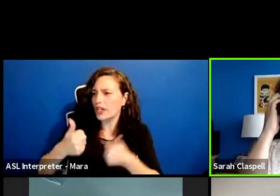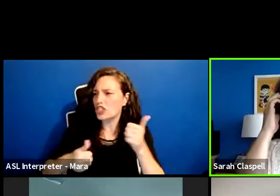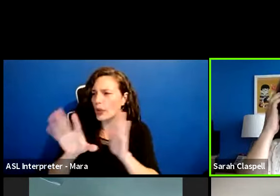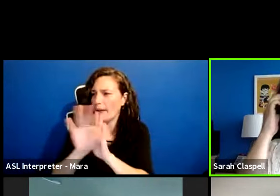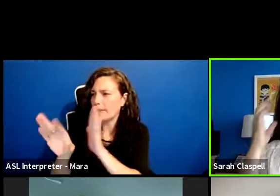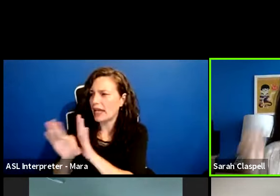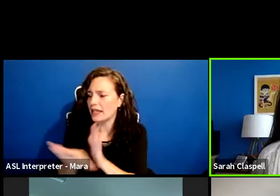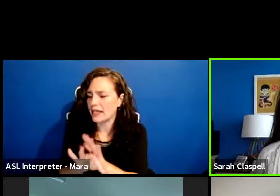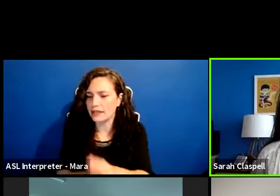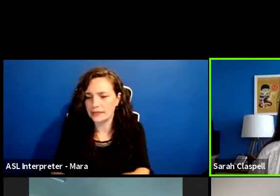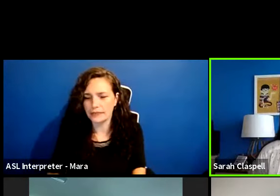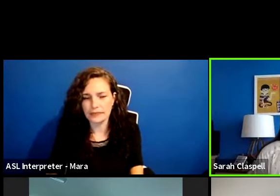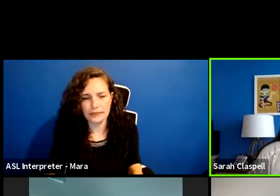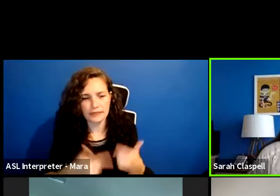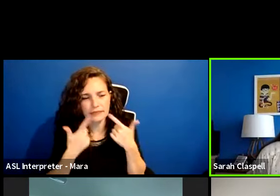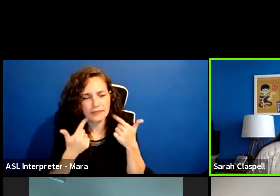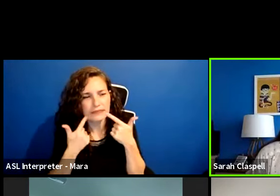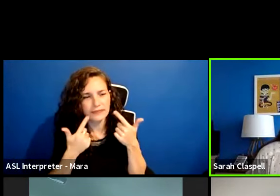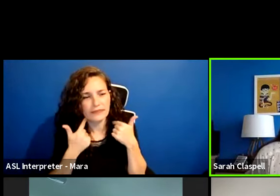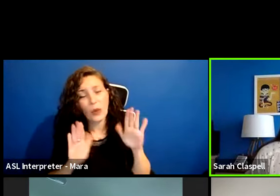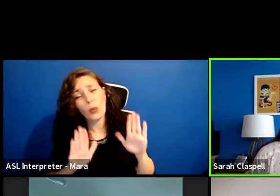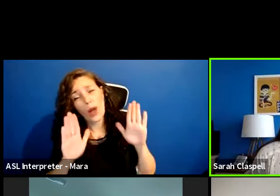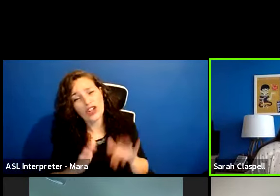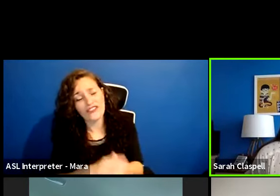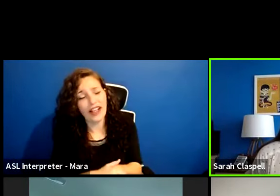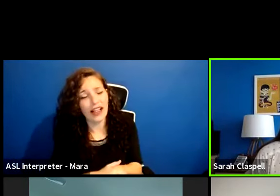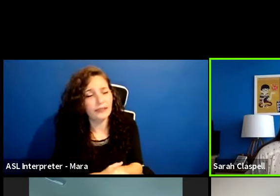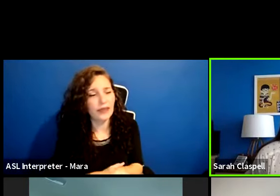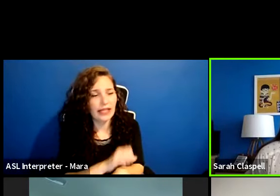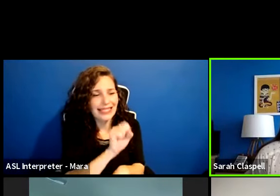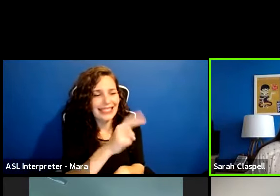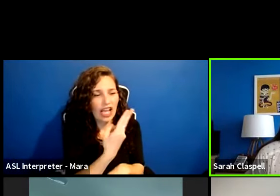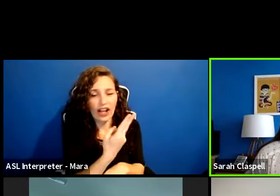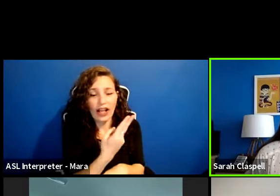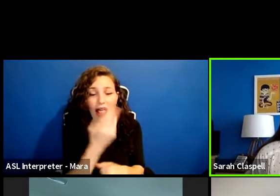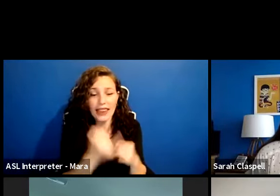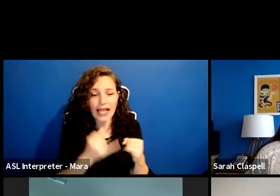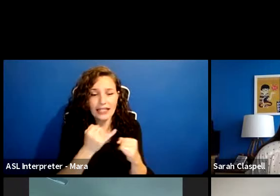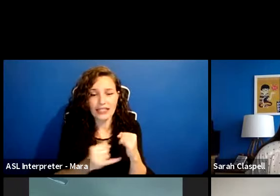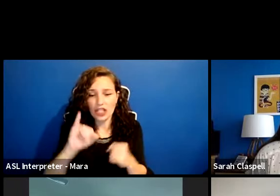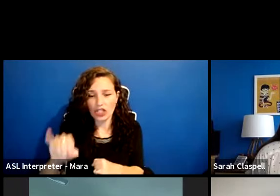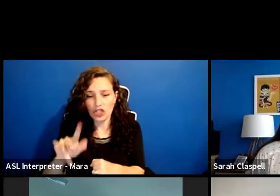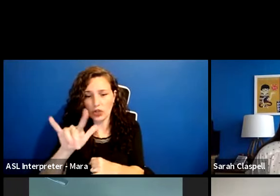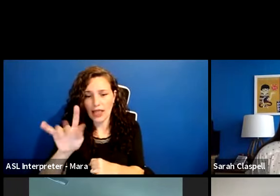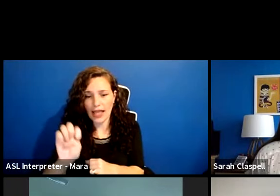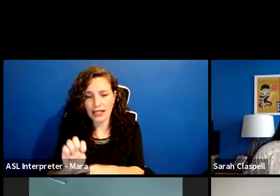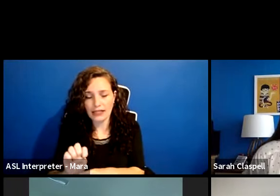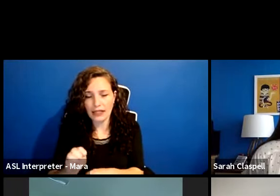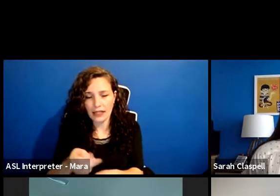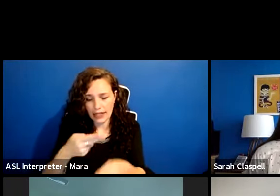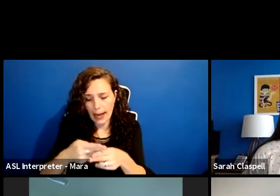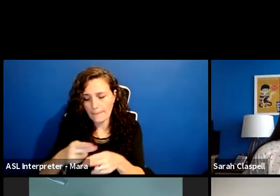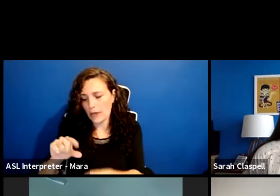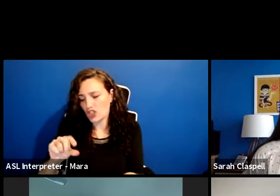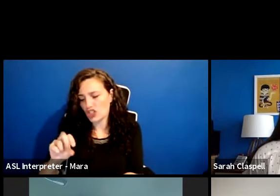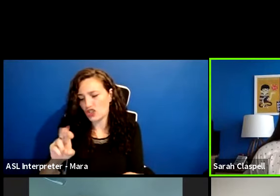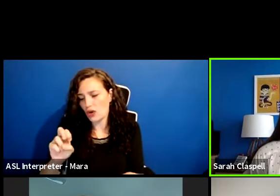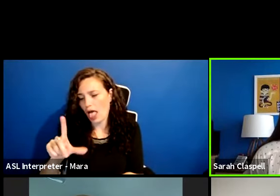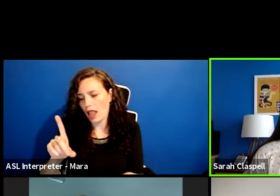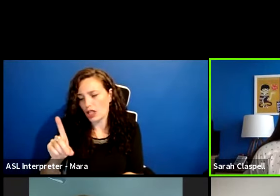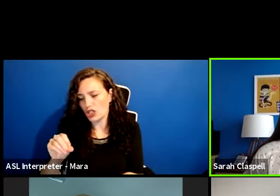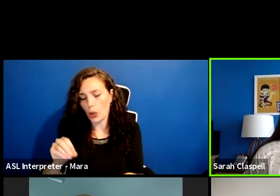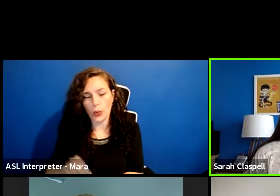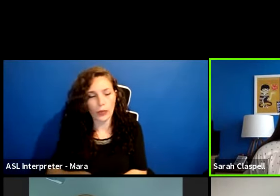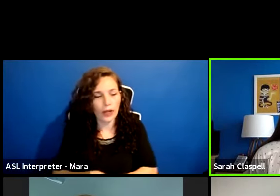Wonderful. Wonderful. Um, and finally, uh, Juliet, give us a name. Geraldo. Geraldo. Brent and